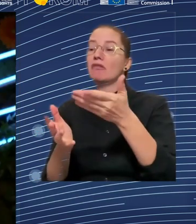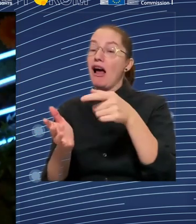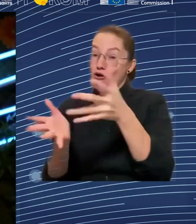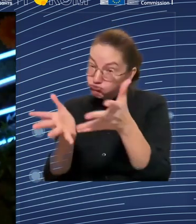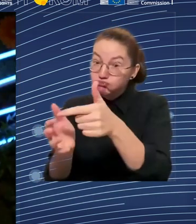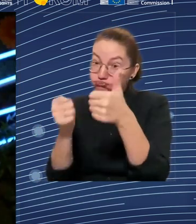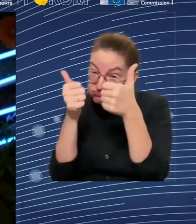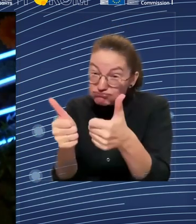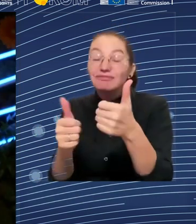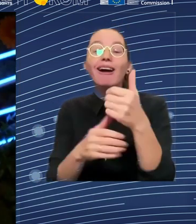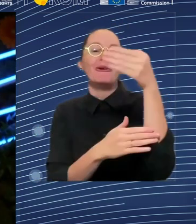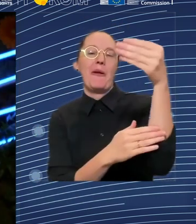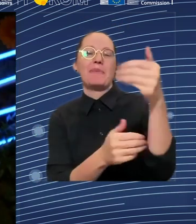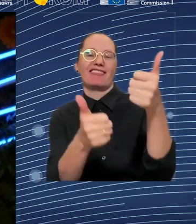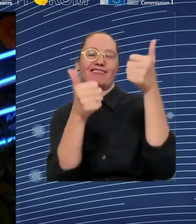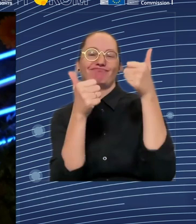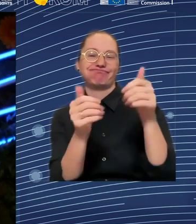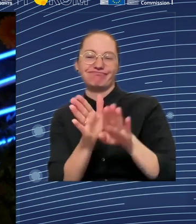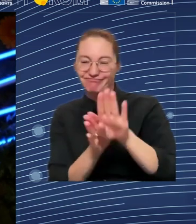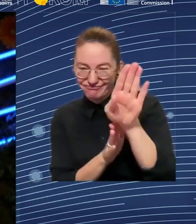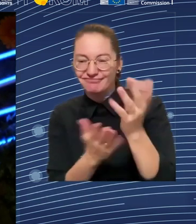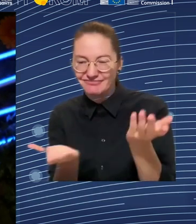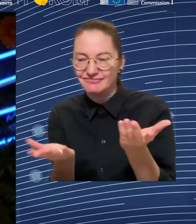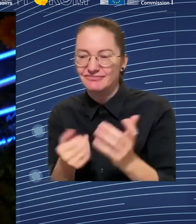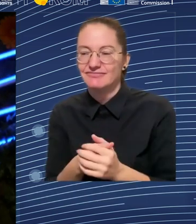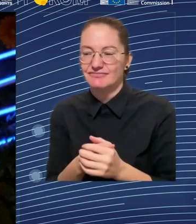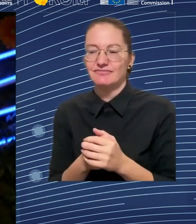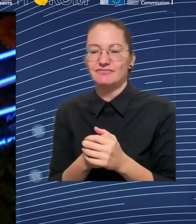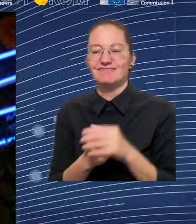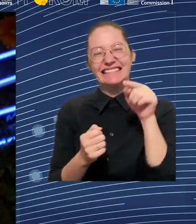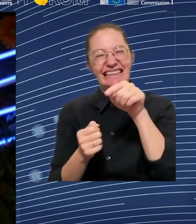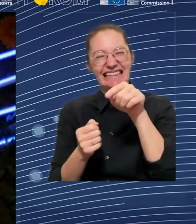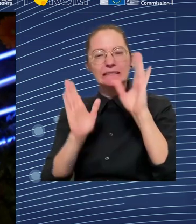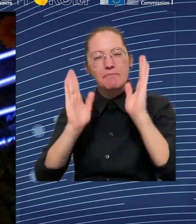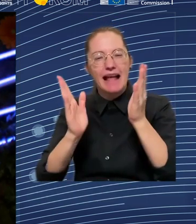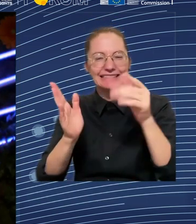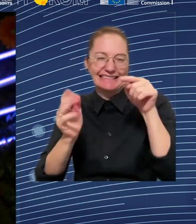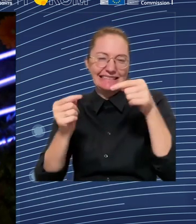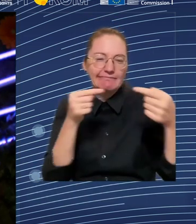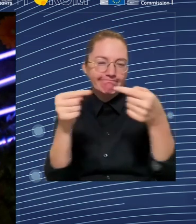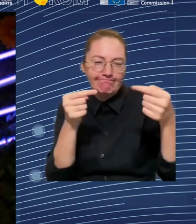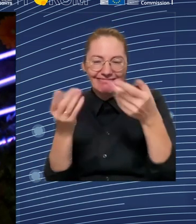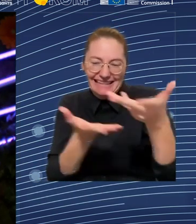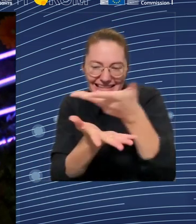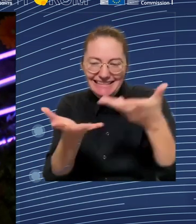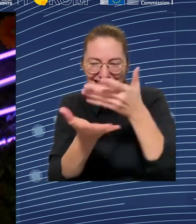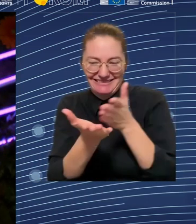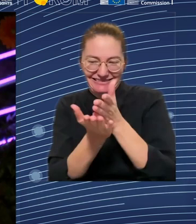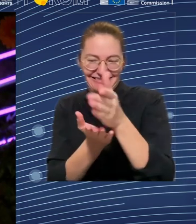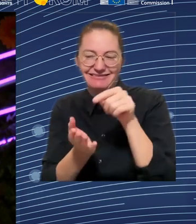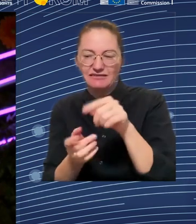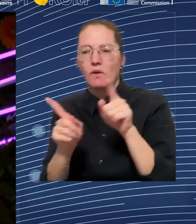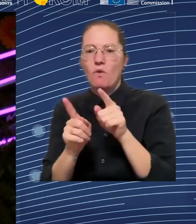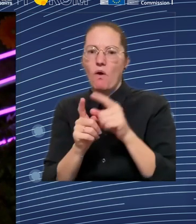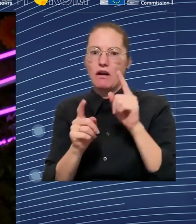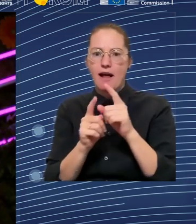let's say, a strong foundation so that when they engage in it, they can succeed. And then my final thing, because I know